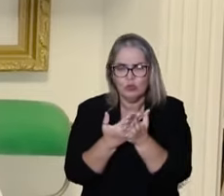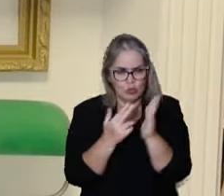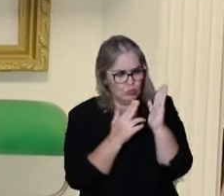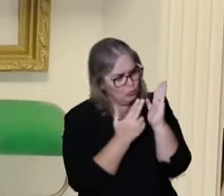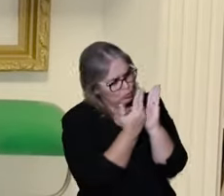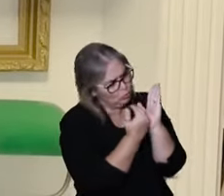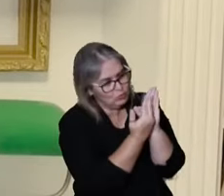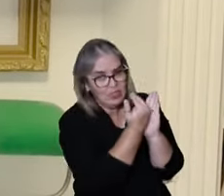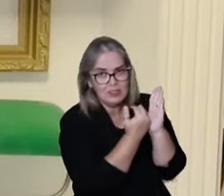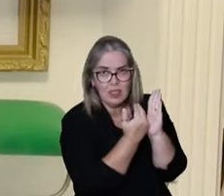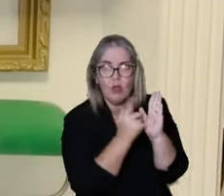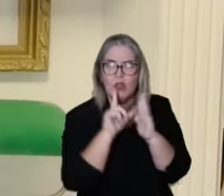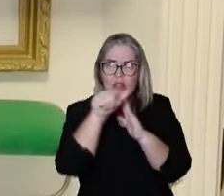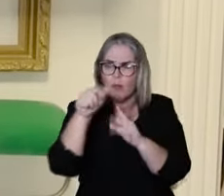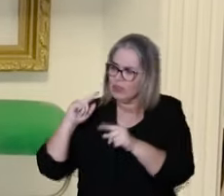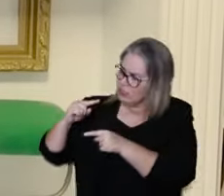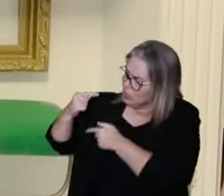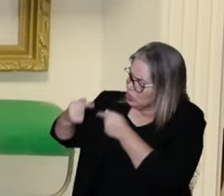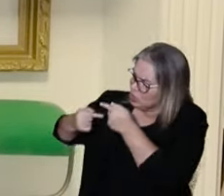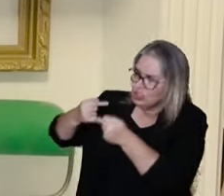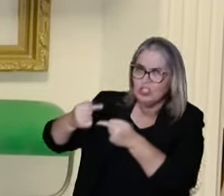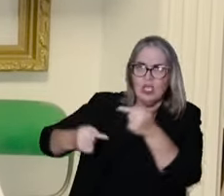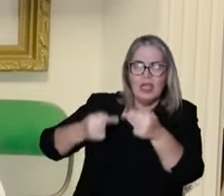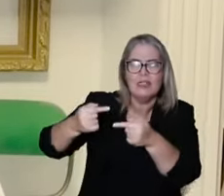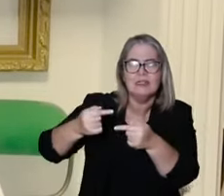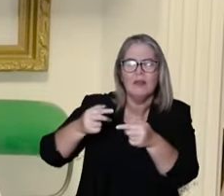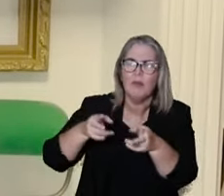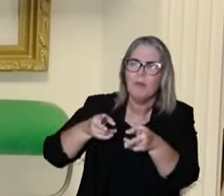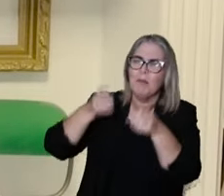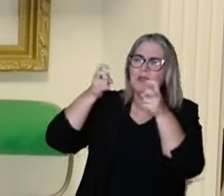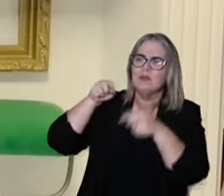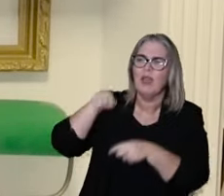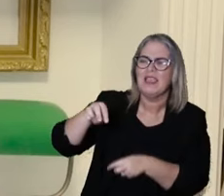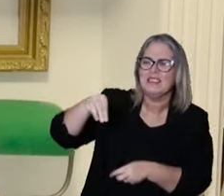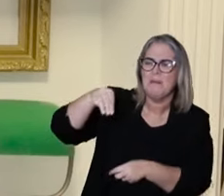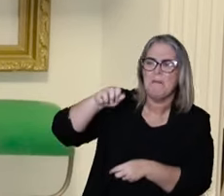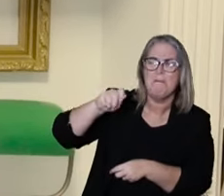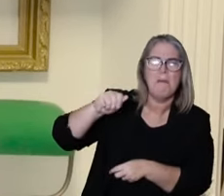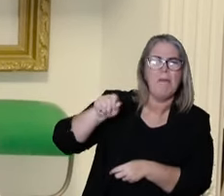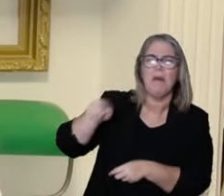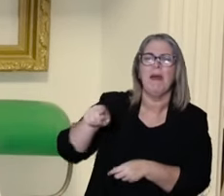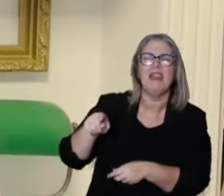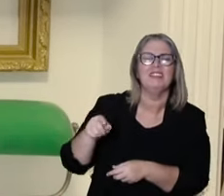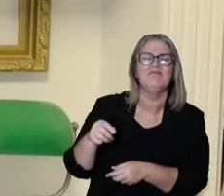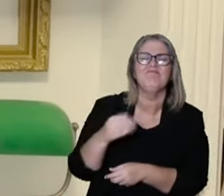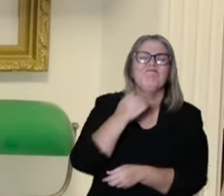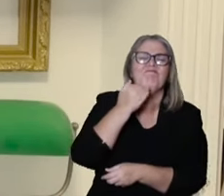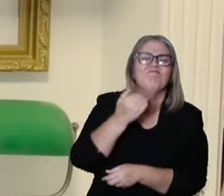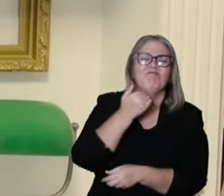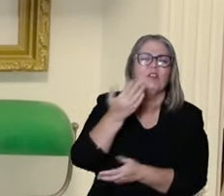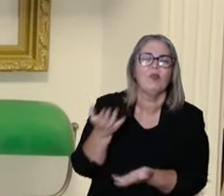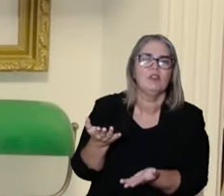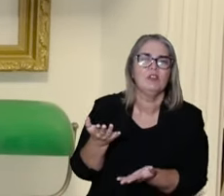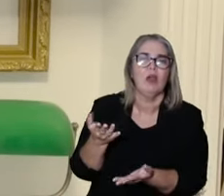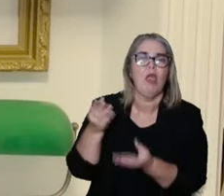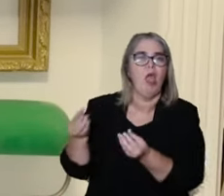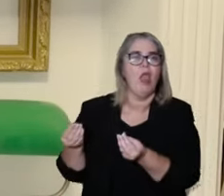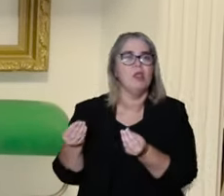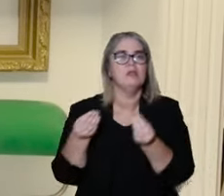The ones that didn't study cartography, the next generations understood that this dilated map was useless.